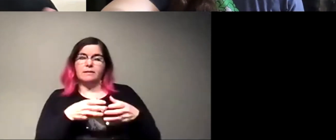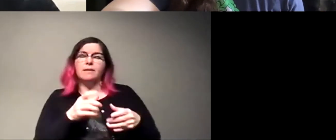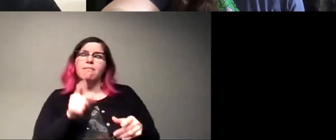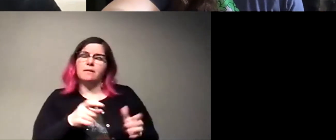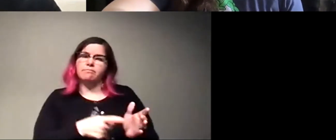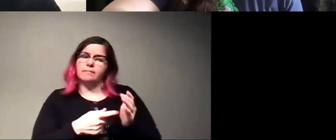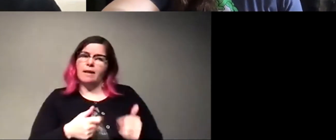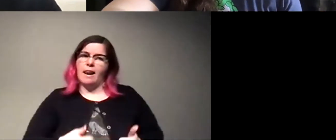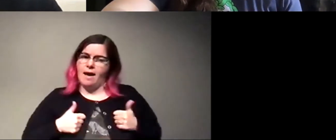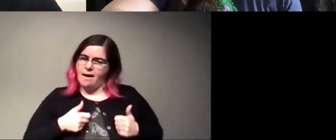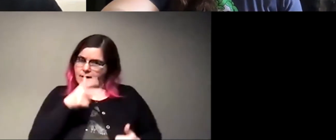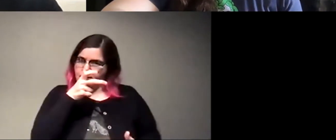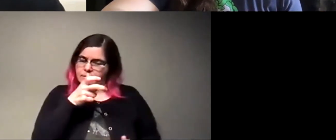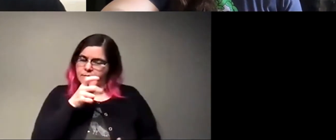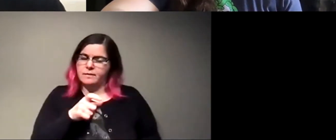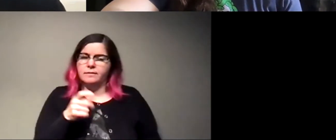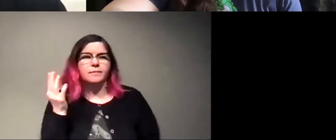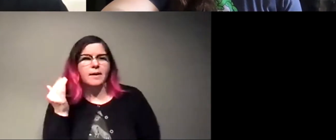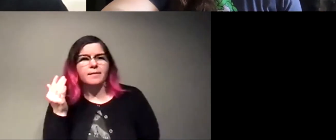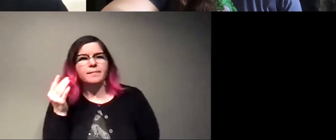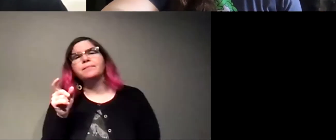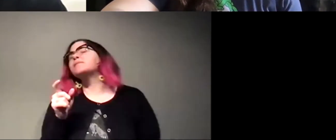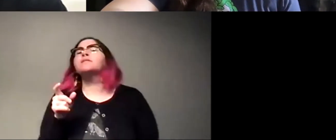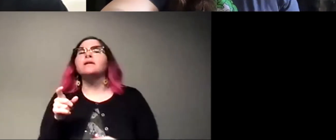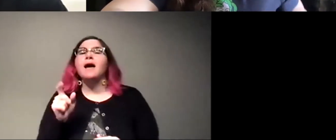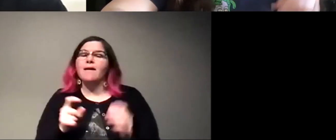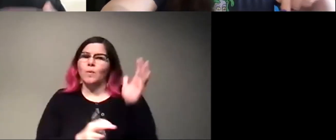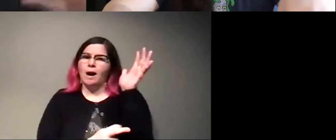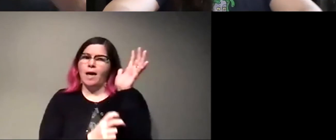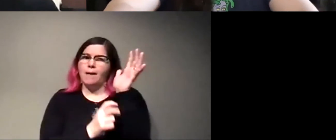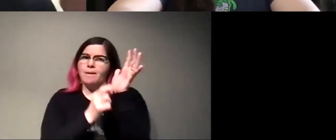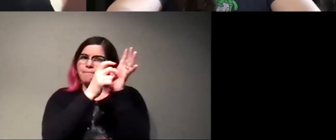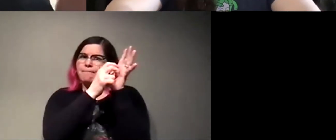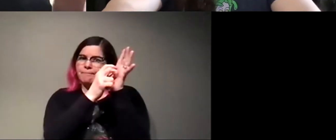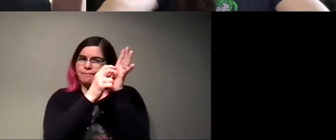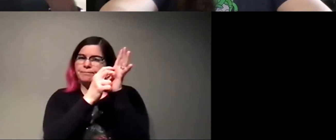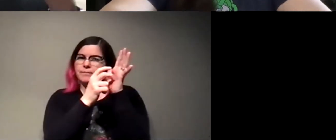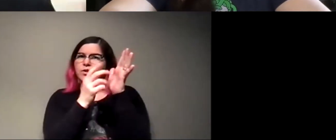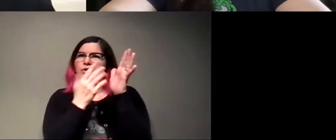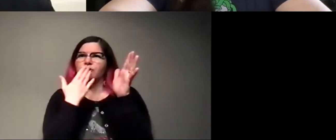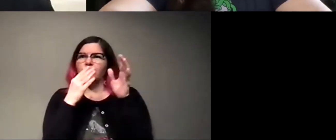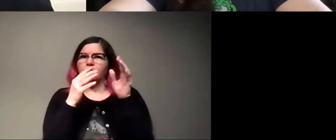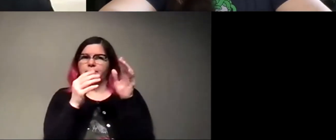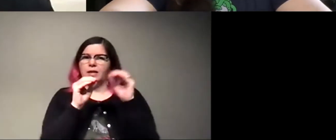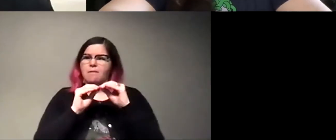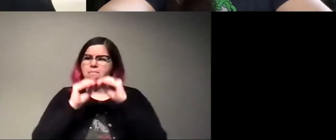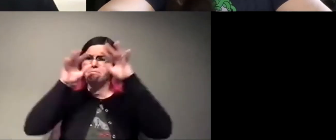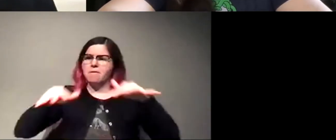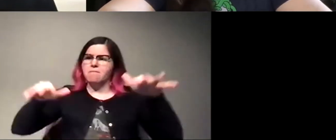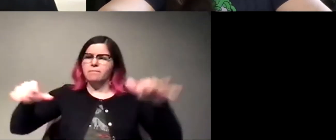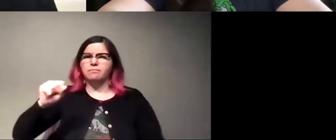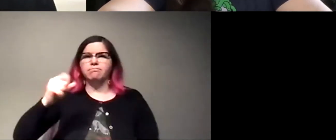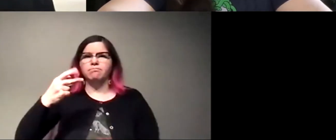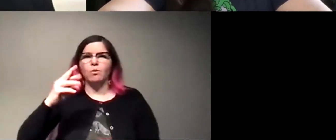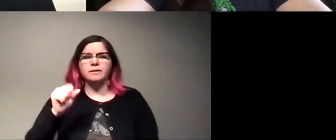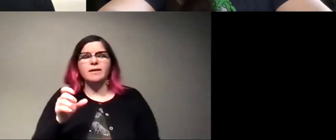And the reason they need live ants is because they need the ants to climb up the tree so that they can be at a good position to drop spores. Right. If you